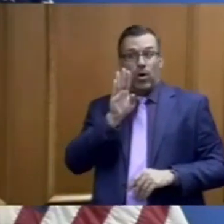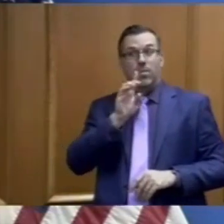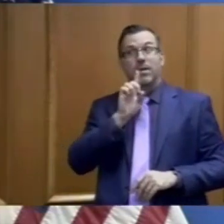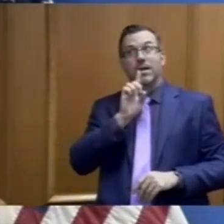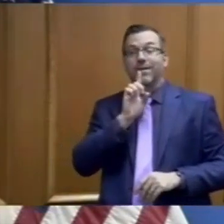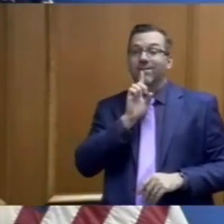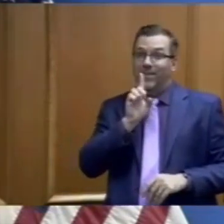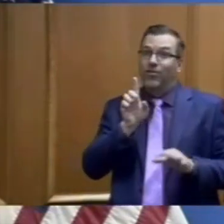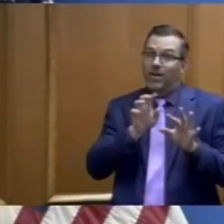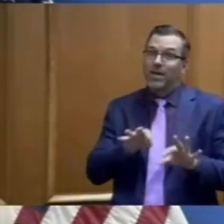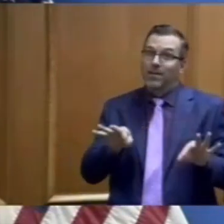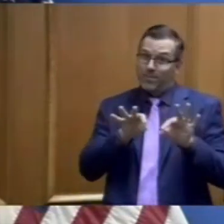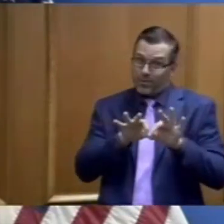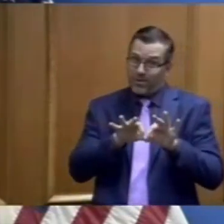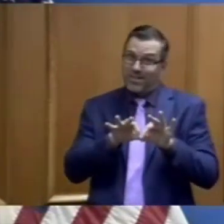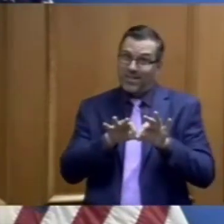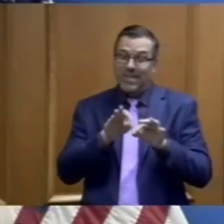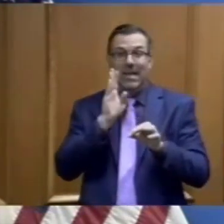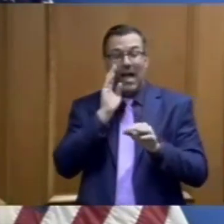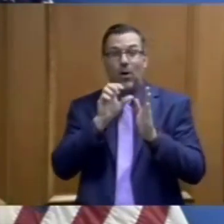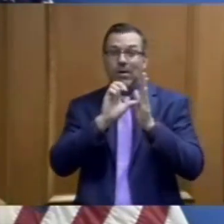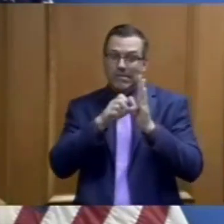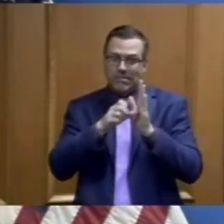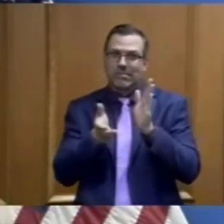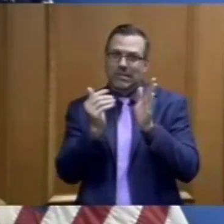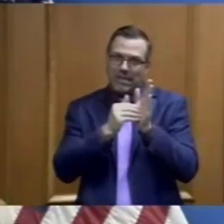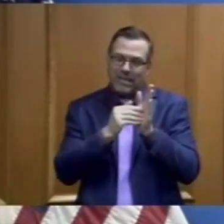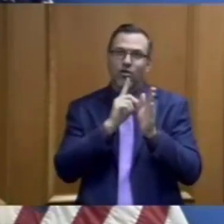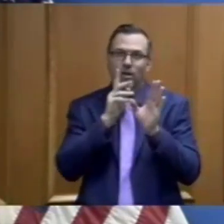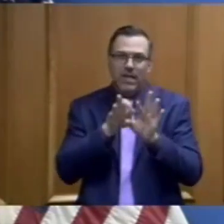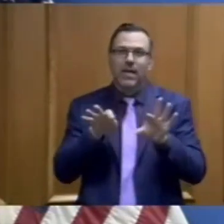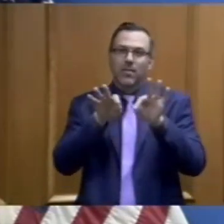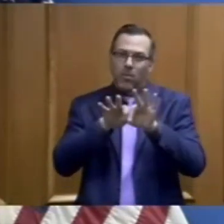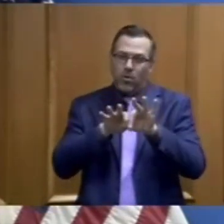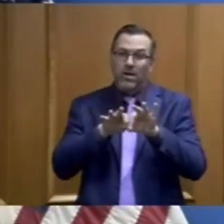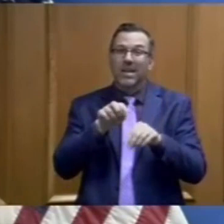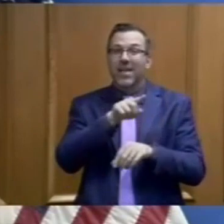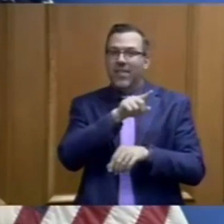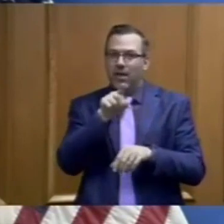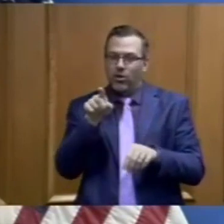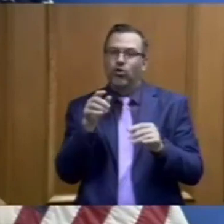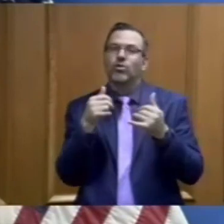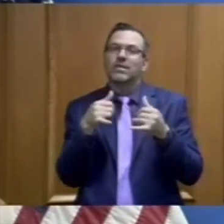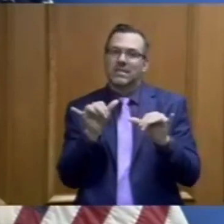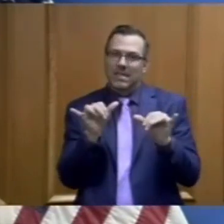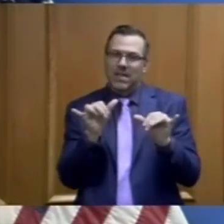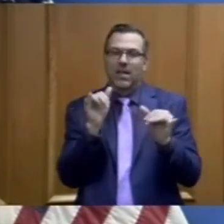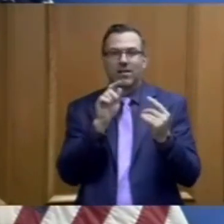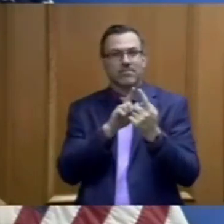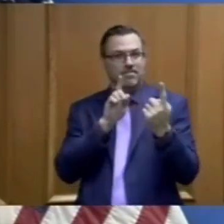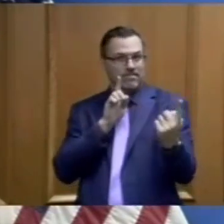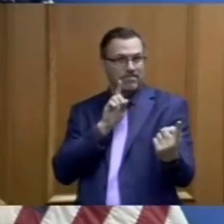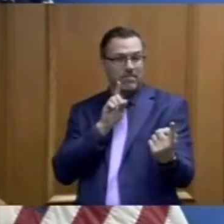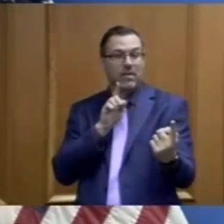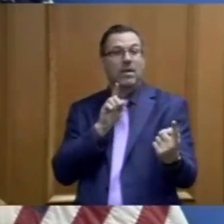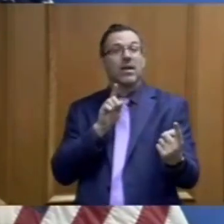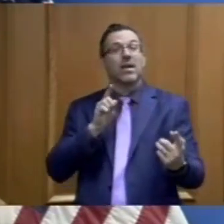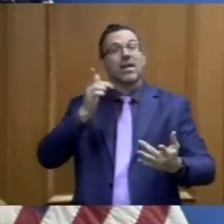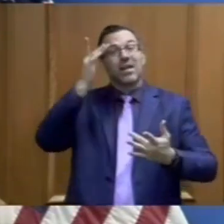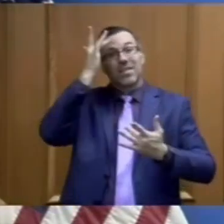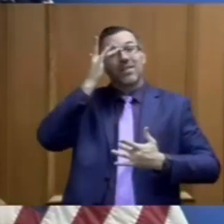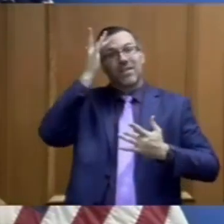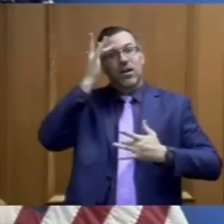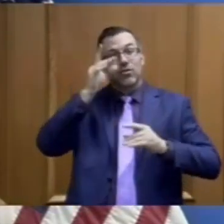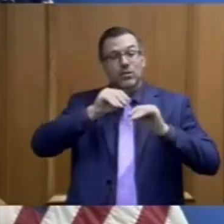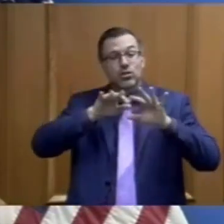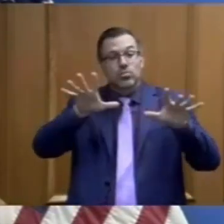and that's why we'll continue to say that it's really important that Tennesseans continue to understand that this virus travels with contact.